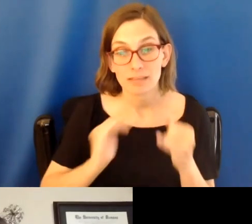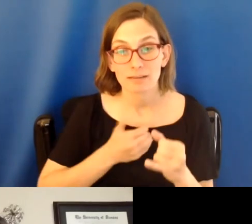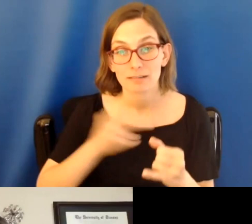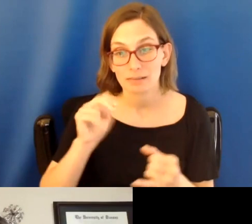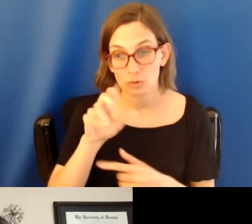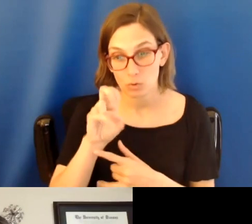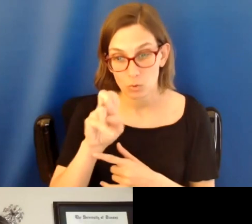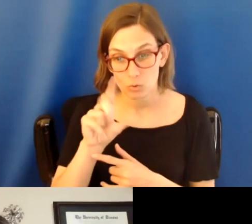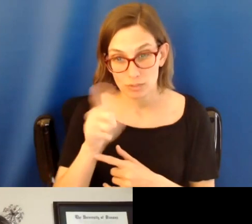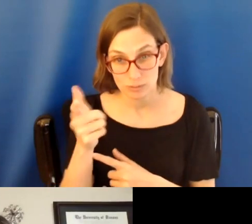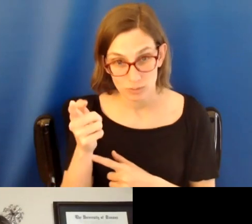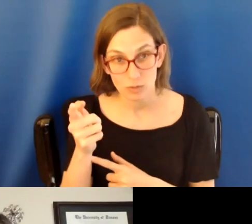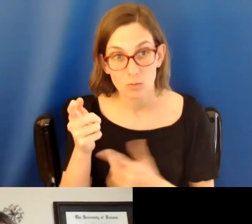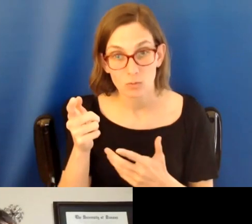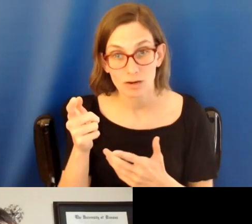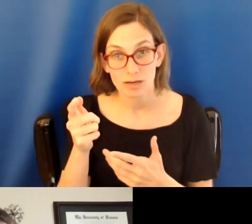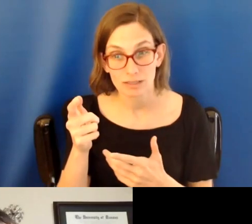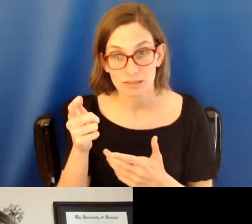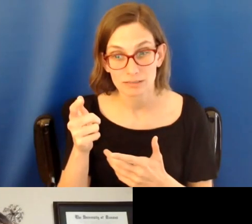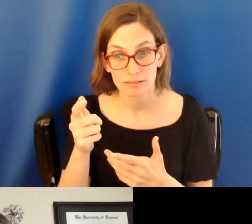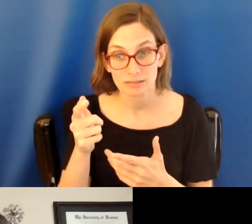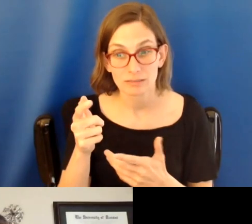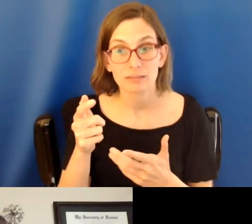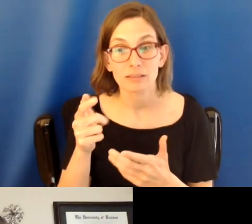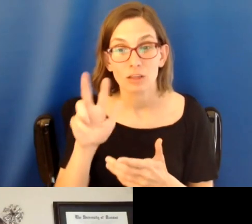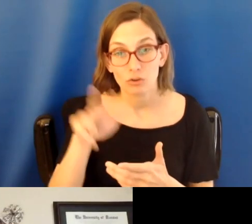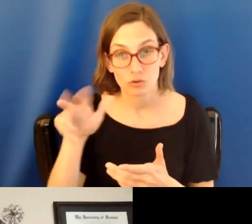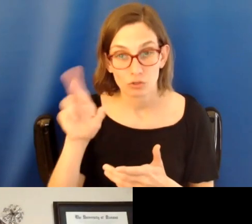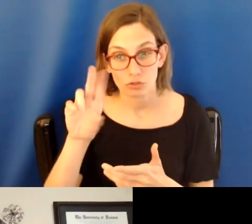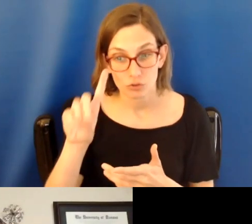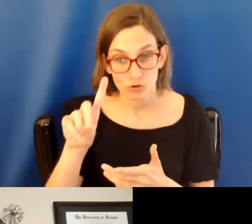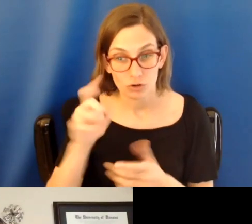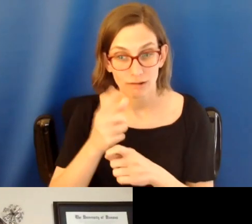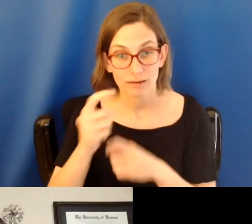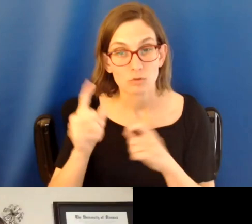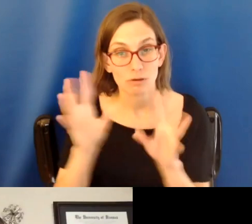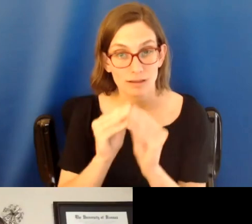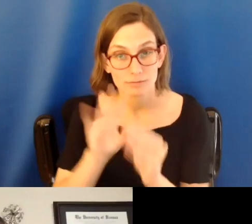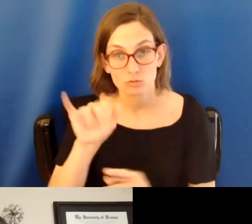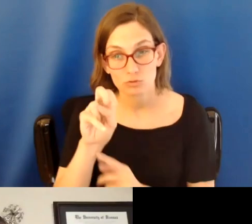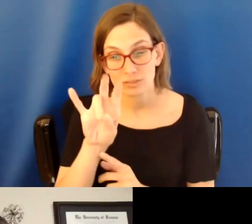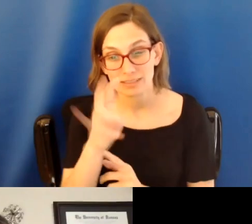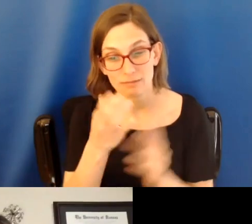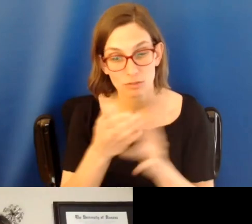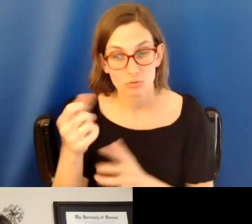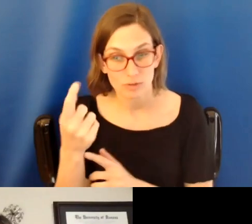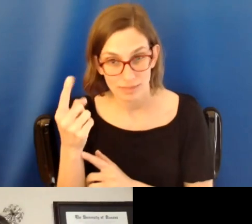2021 33rd annual conference will be held June 7th to 11th.